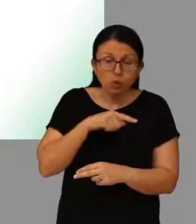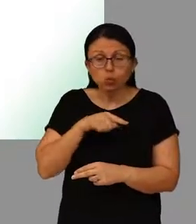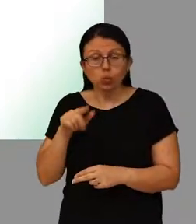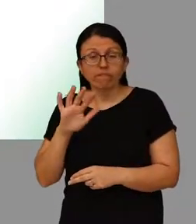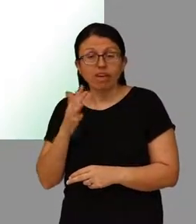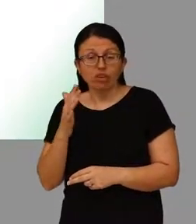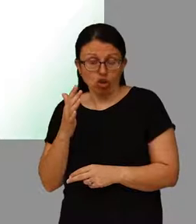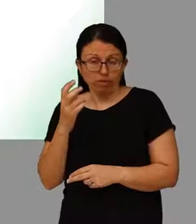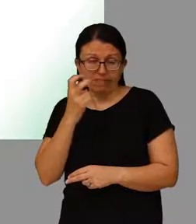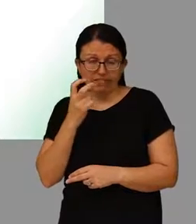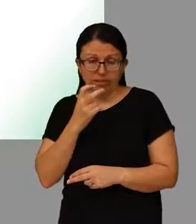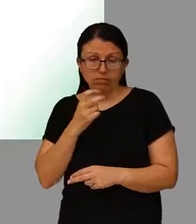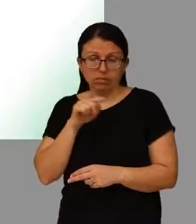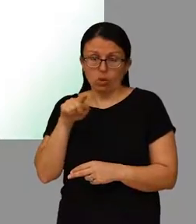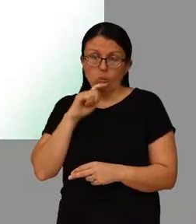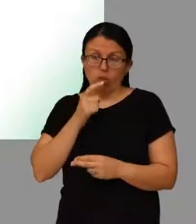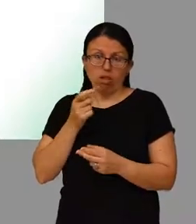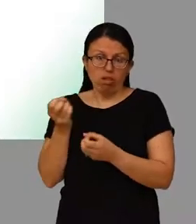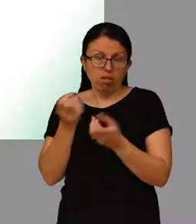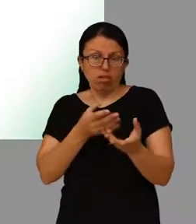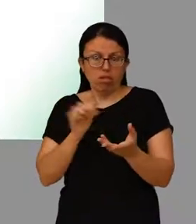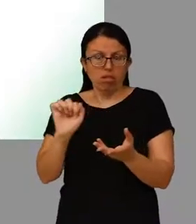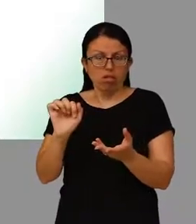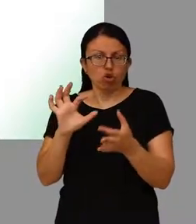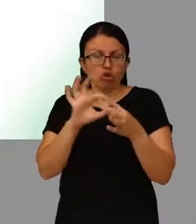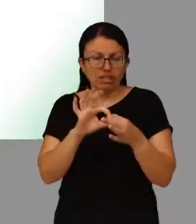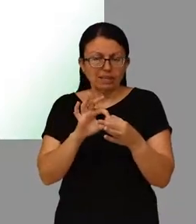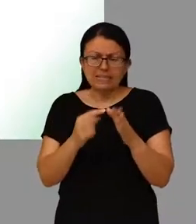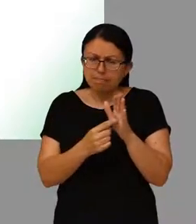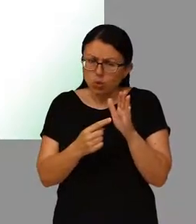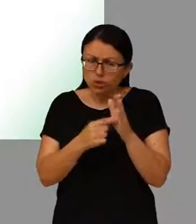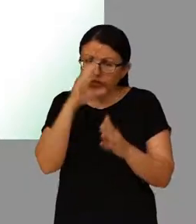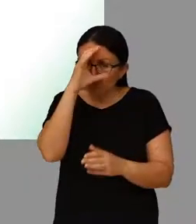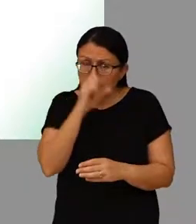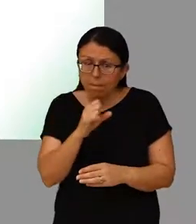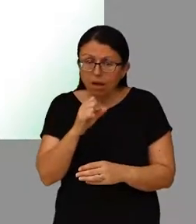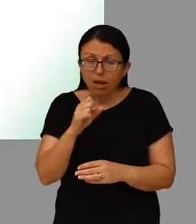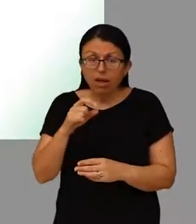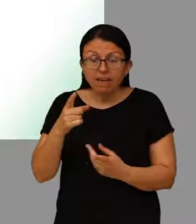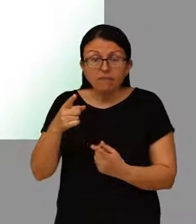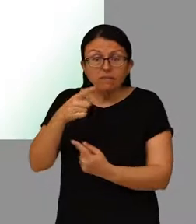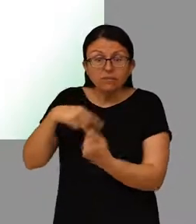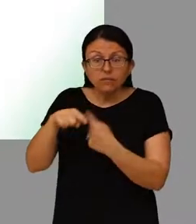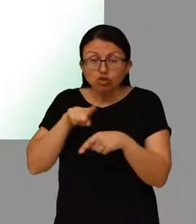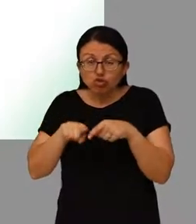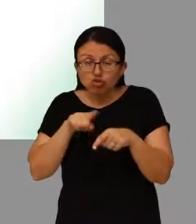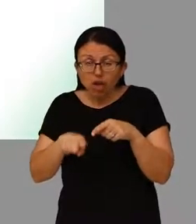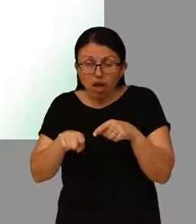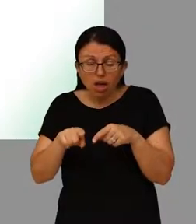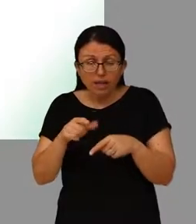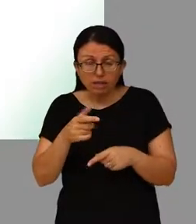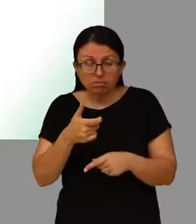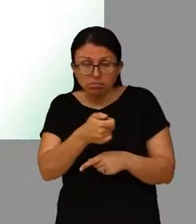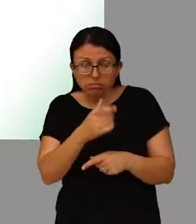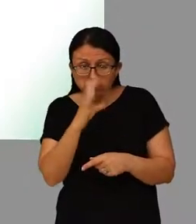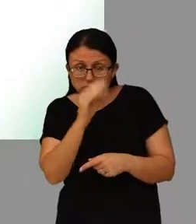a.m. to 5 p.m. You will be given their contact details and it's important to remember that if your team try to contact you this will